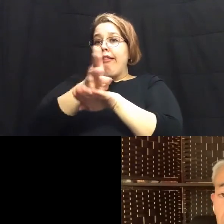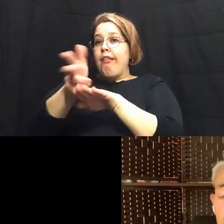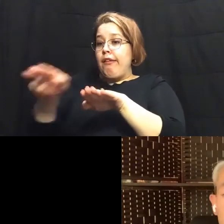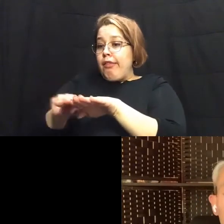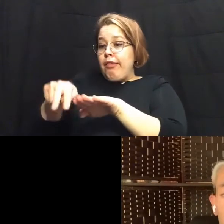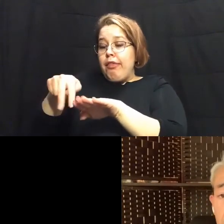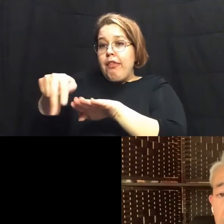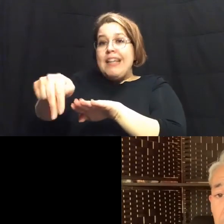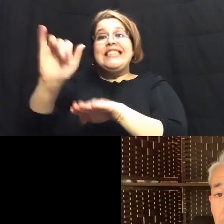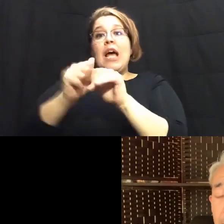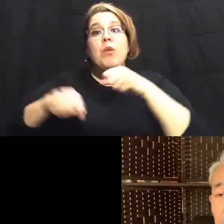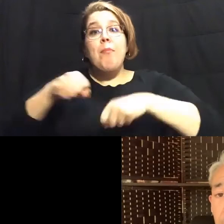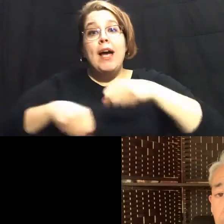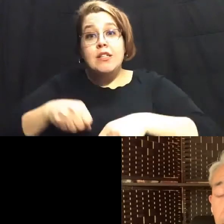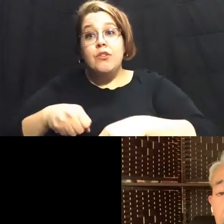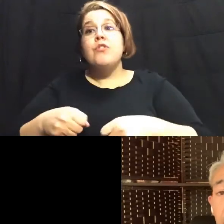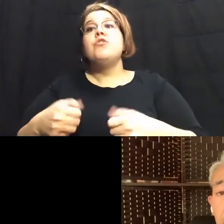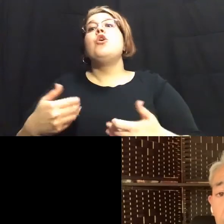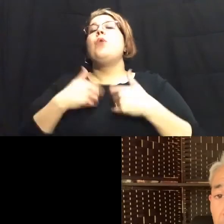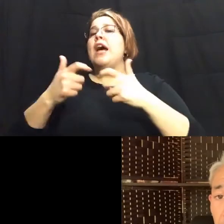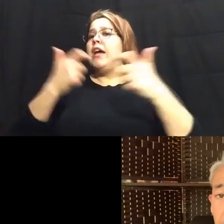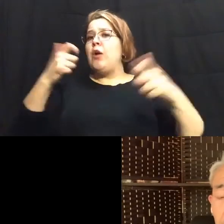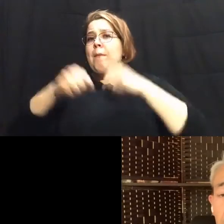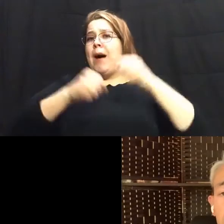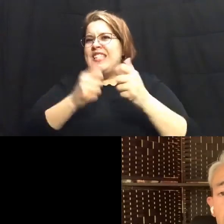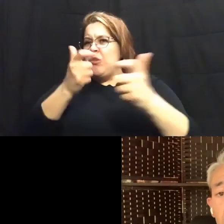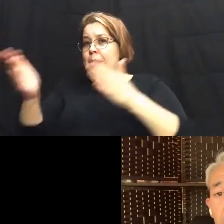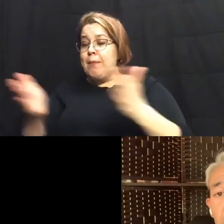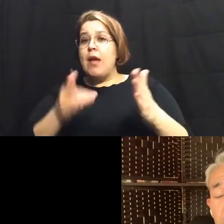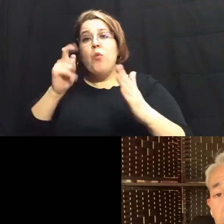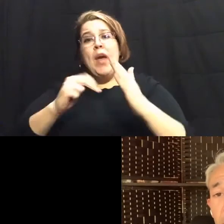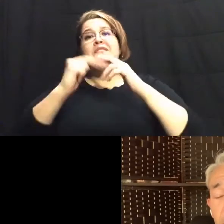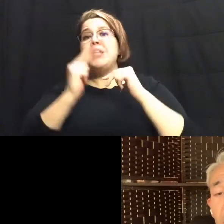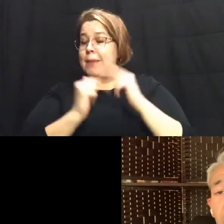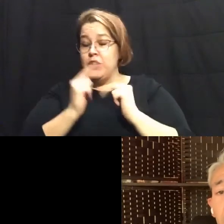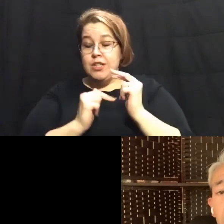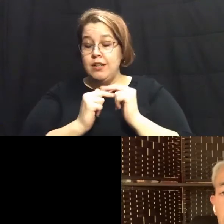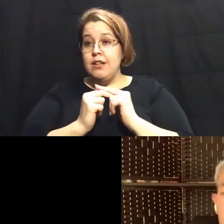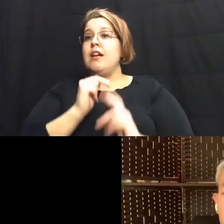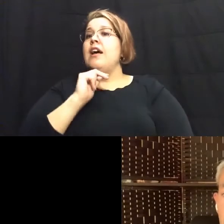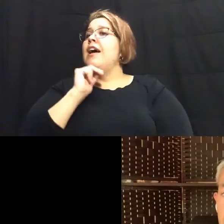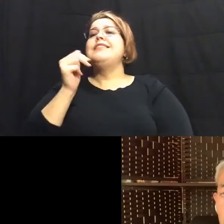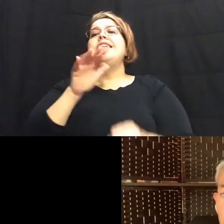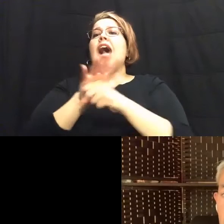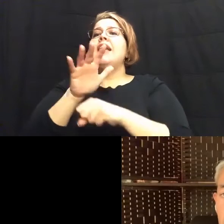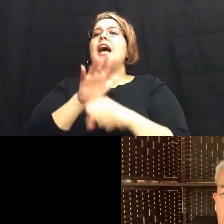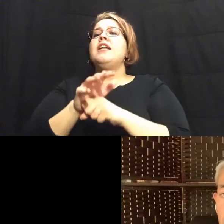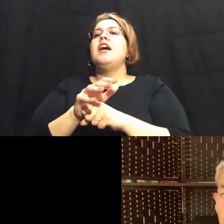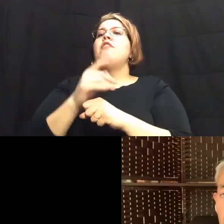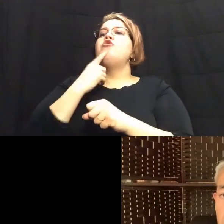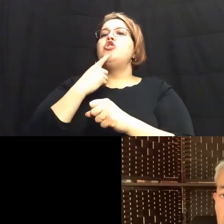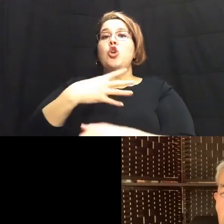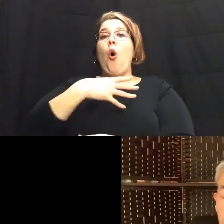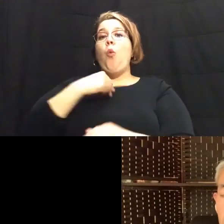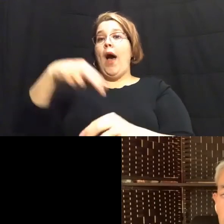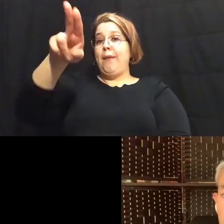bicycles we have a great bicycle master plan and we have to build it and it's not just it's not enough to simply paint a white stripe down